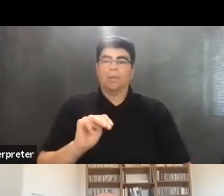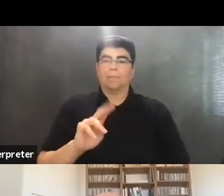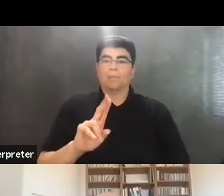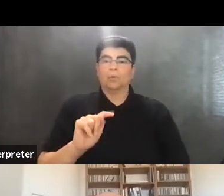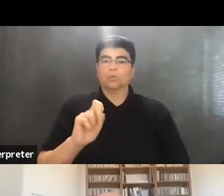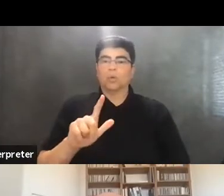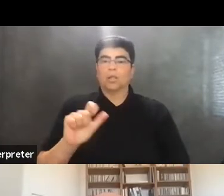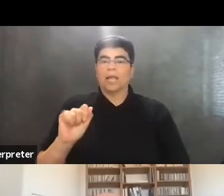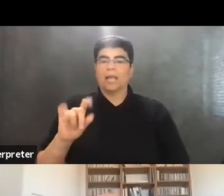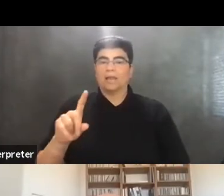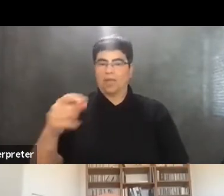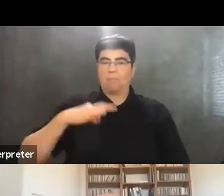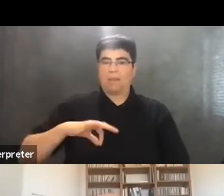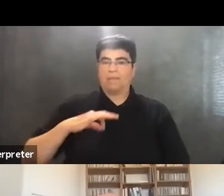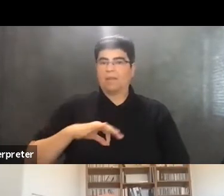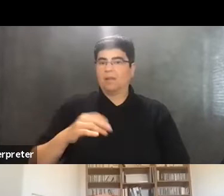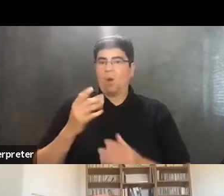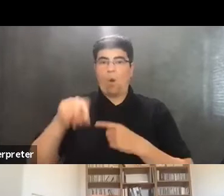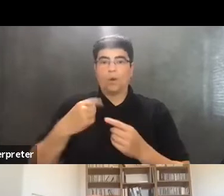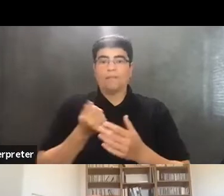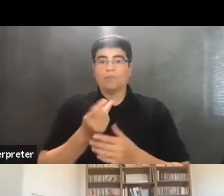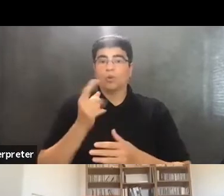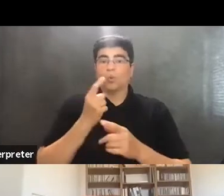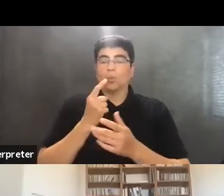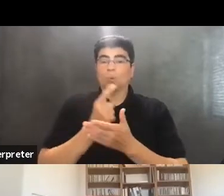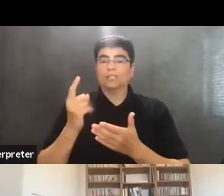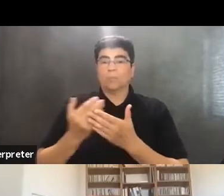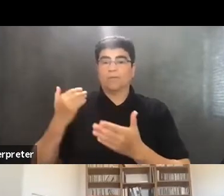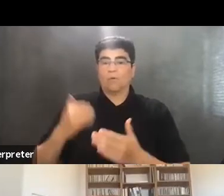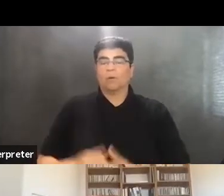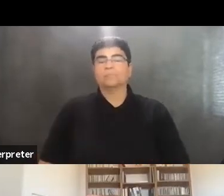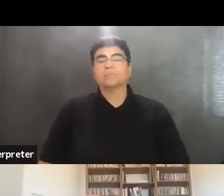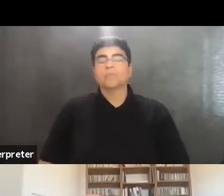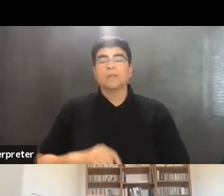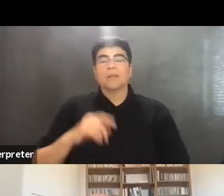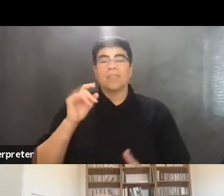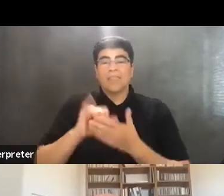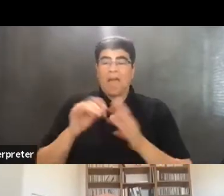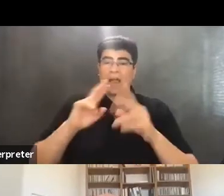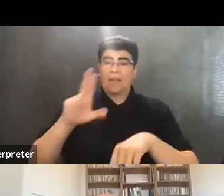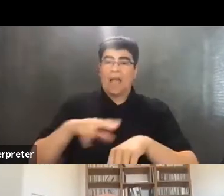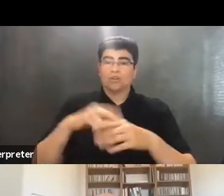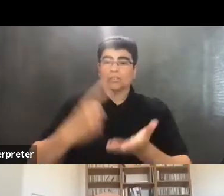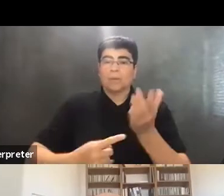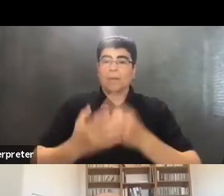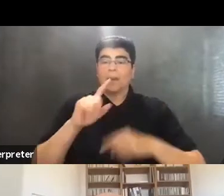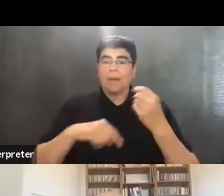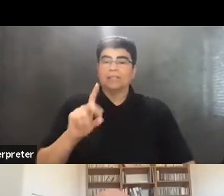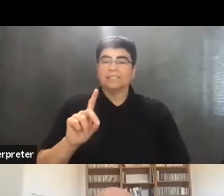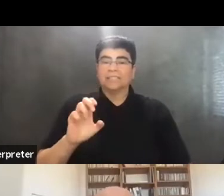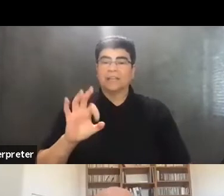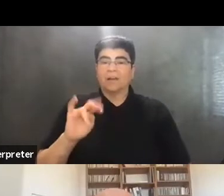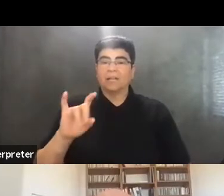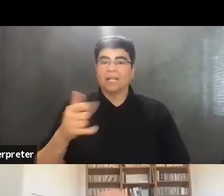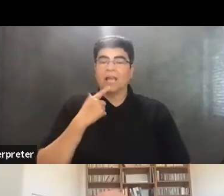benefited only a The national debate about defunding and redesigning policing is